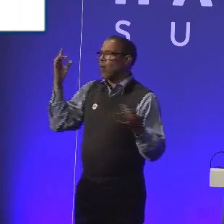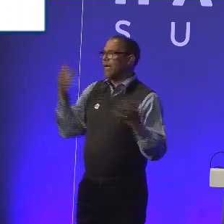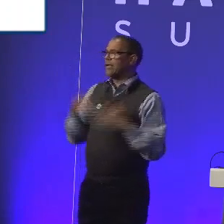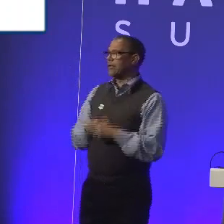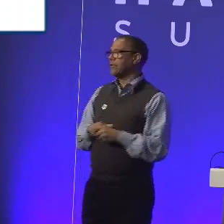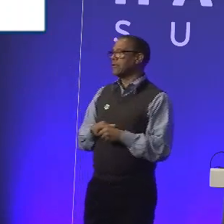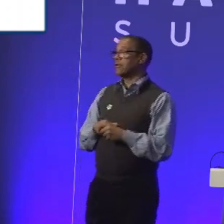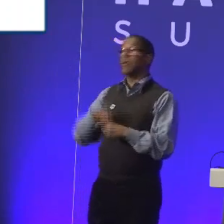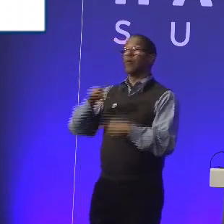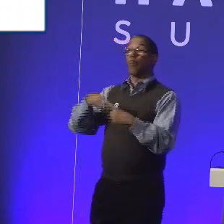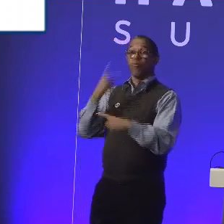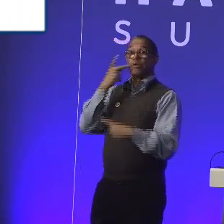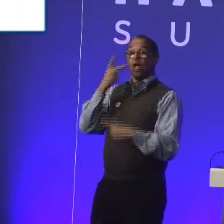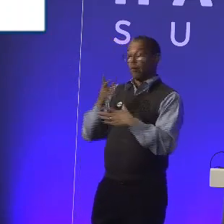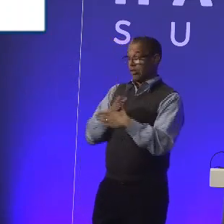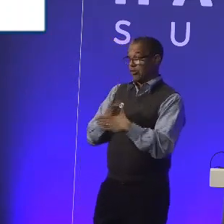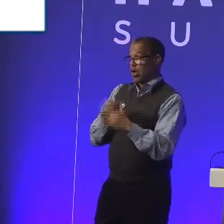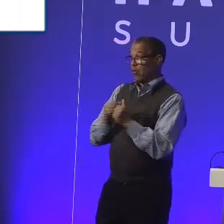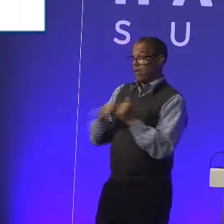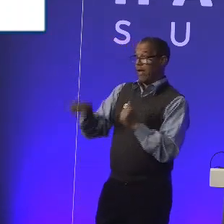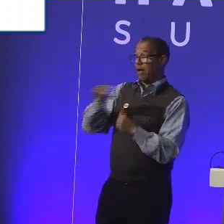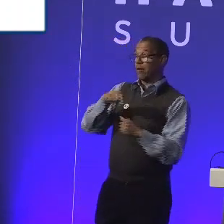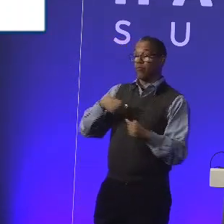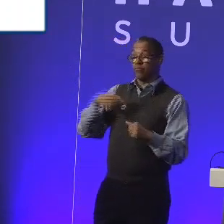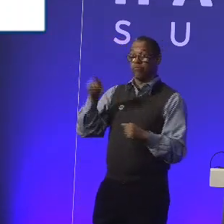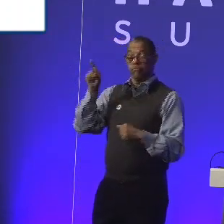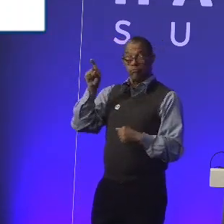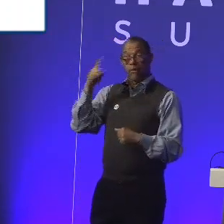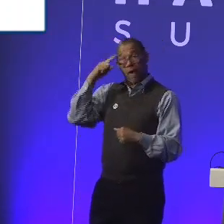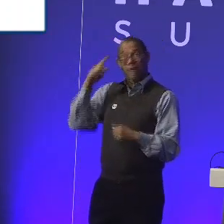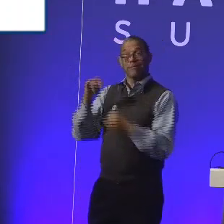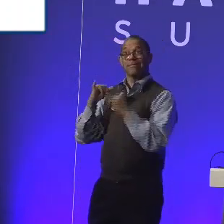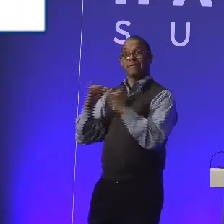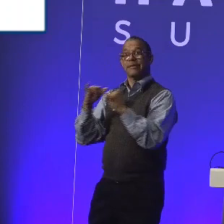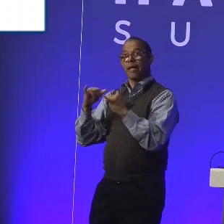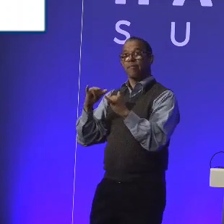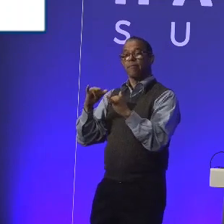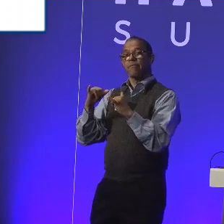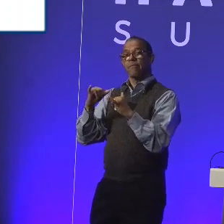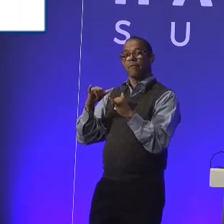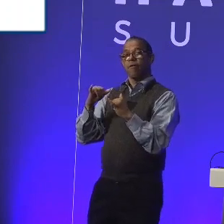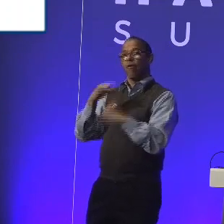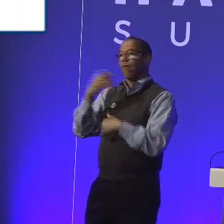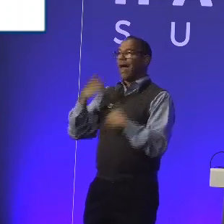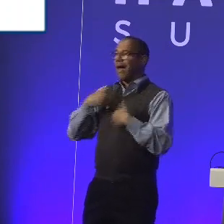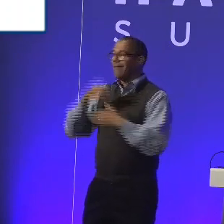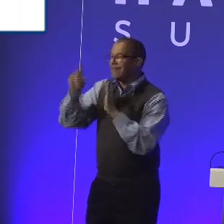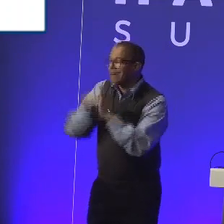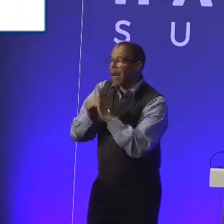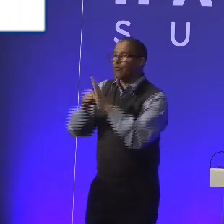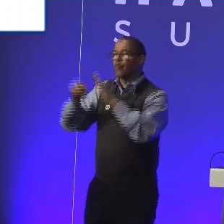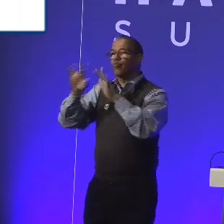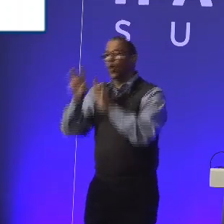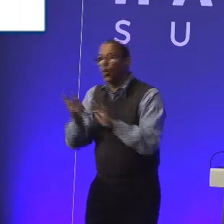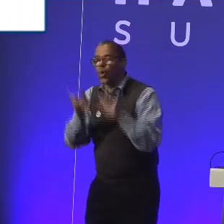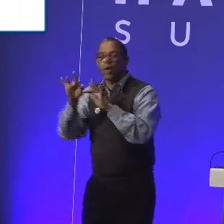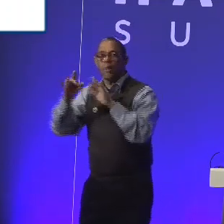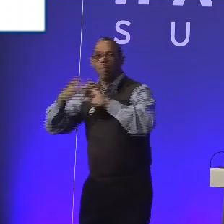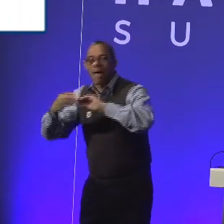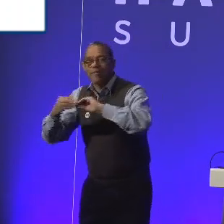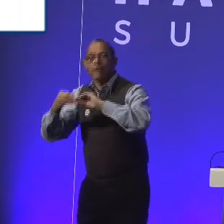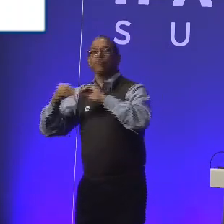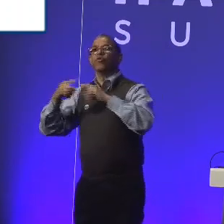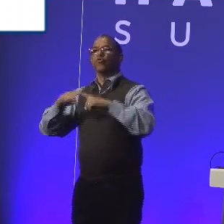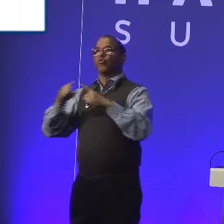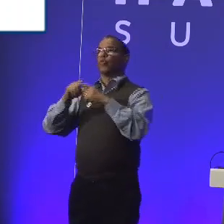When we shared this with DWP, was like, we can do the same. And so they got their permsec at the time to record a message to the community. We